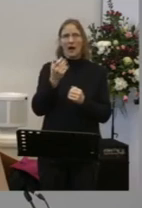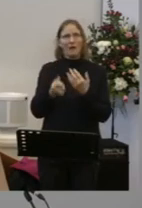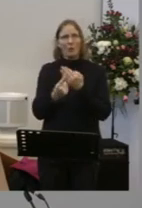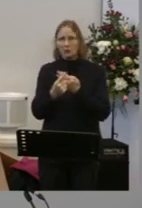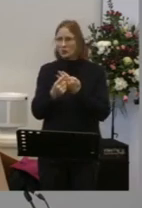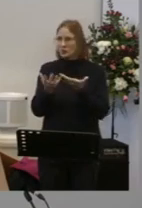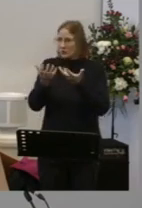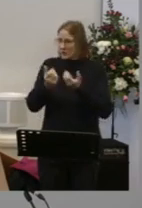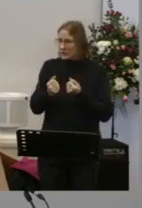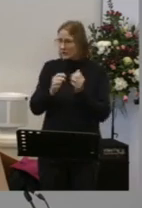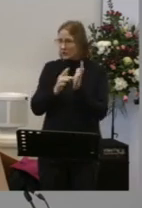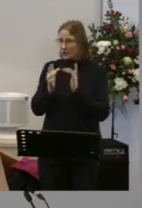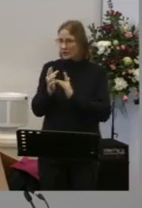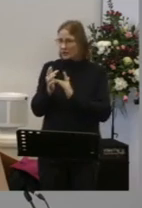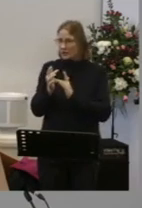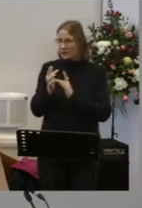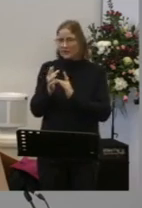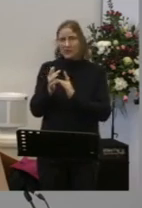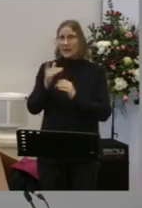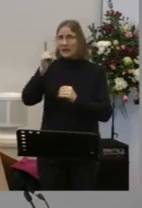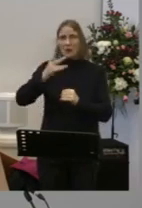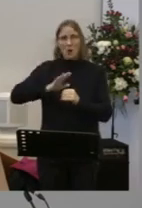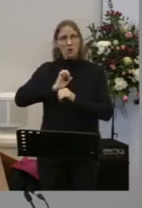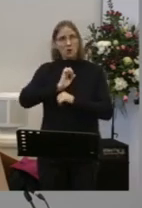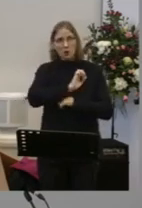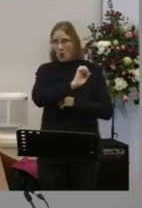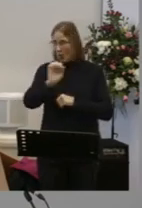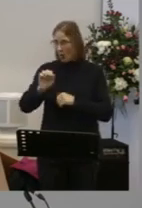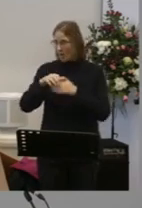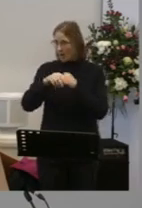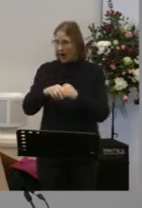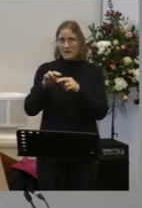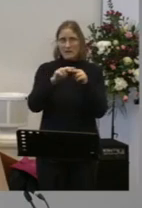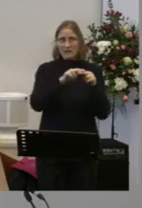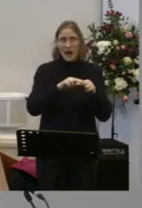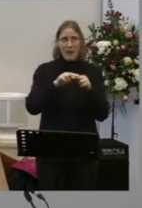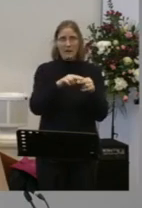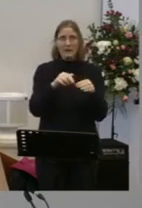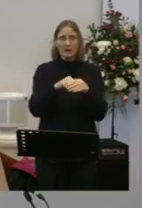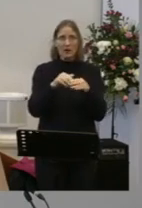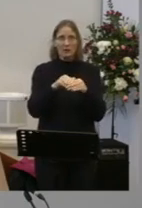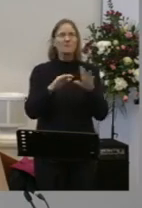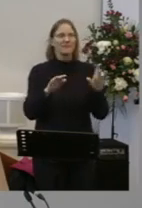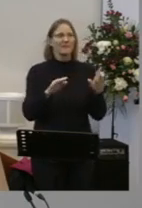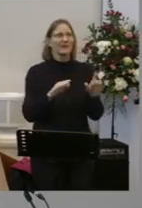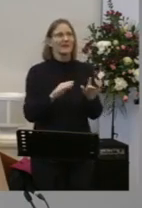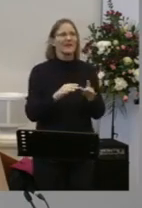And the joy Of it Get any good presents for Christmas Doing any re-gifting